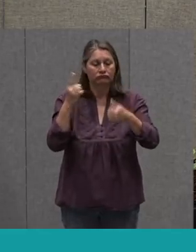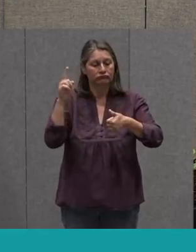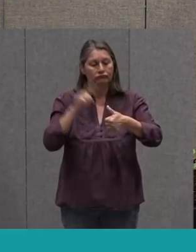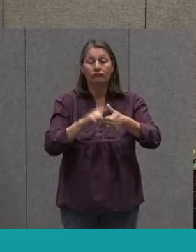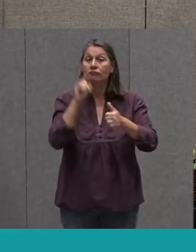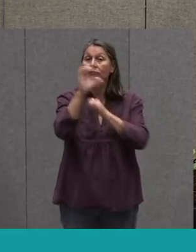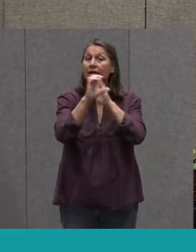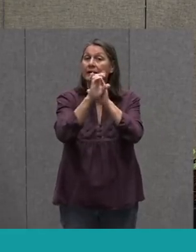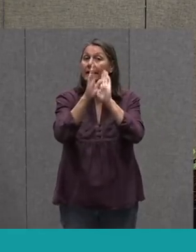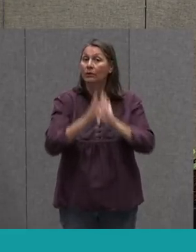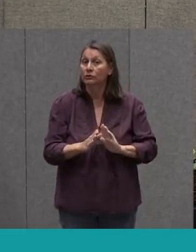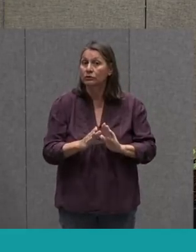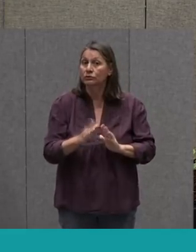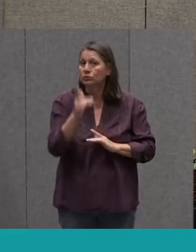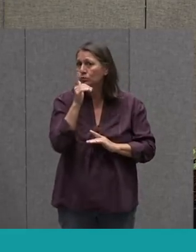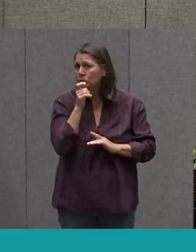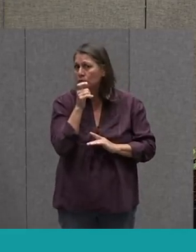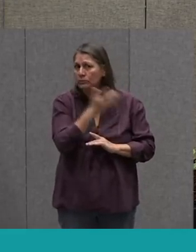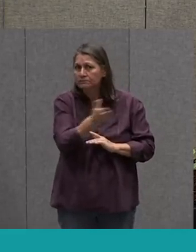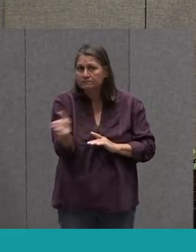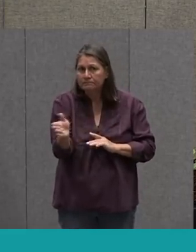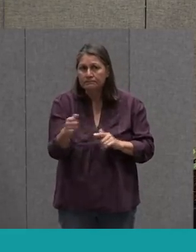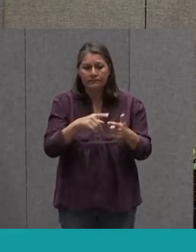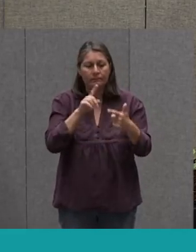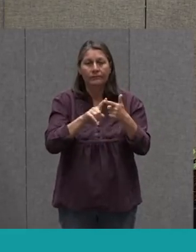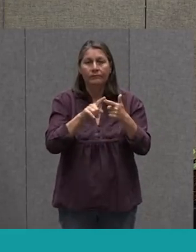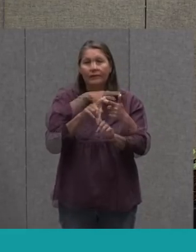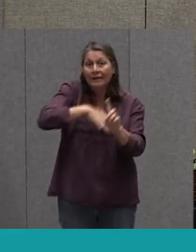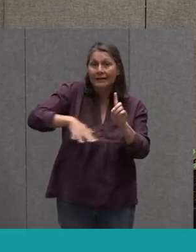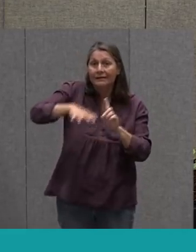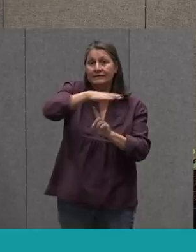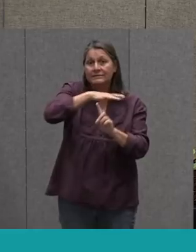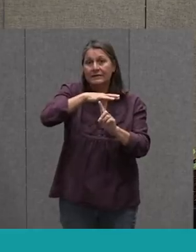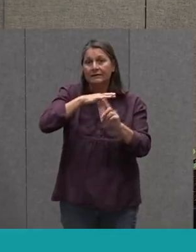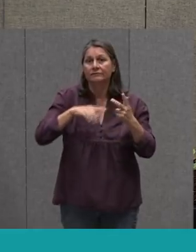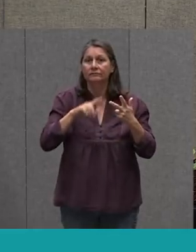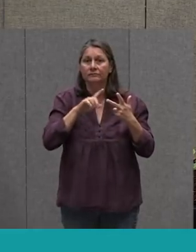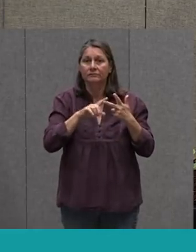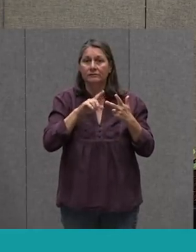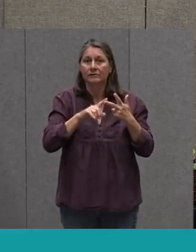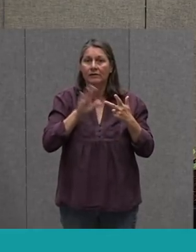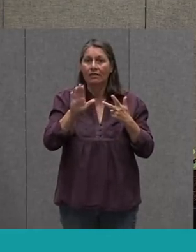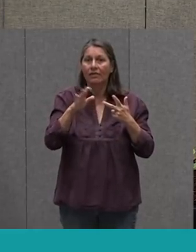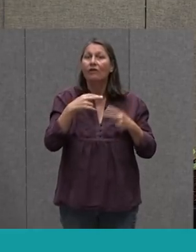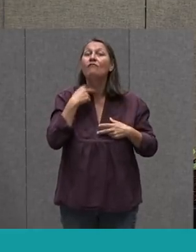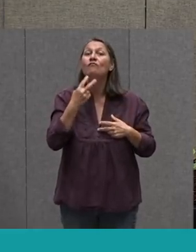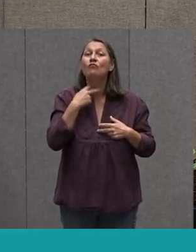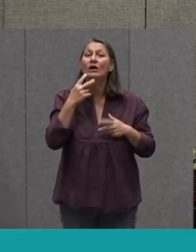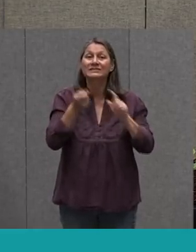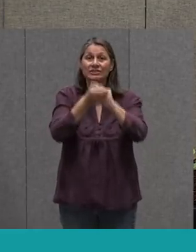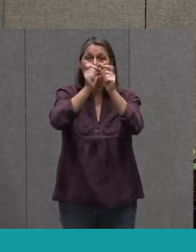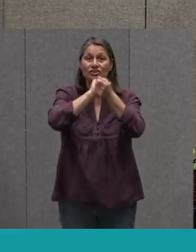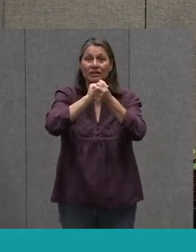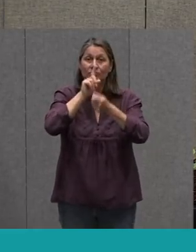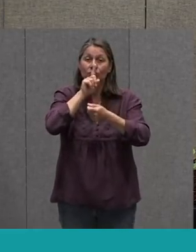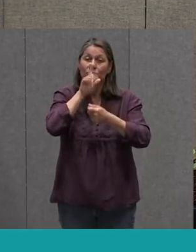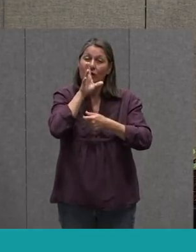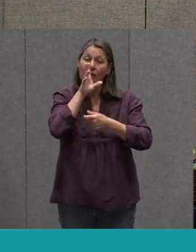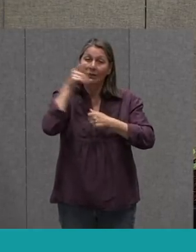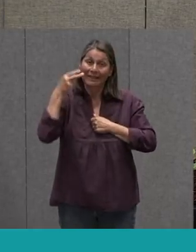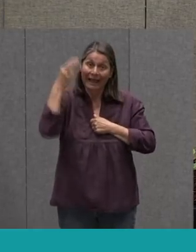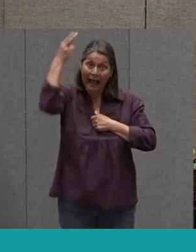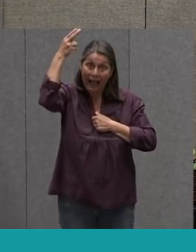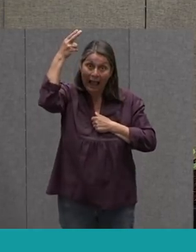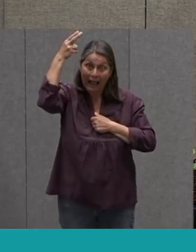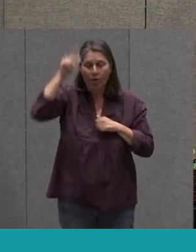What Kind Of Setting Might You Have How Might Their Voice Change Like Will They Be Really High Or Will They Be Really